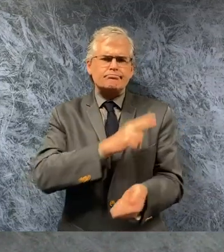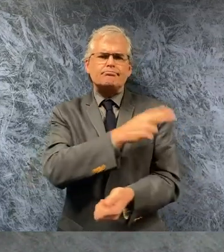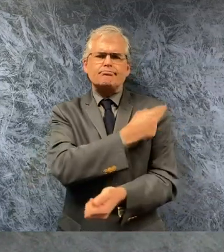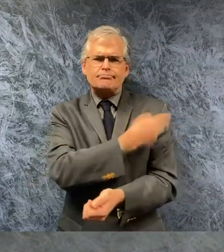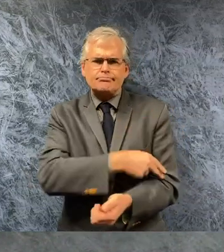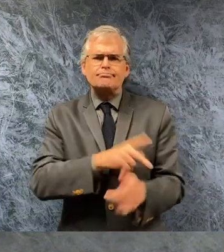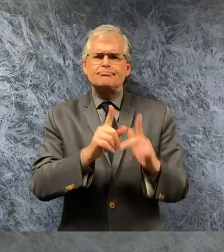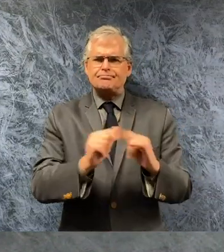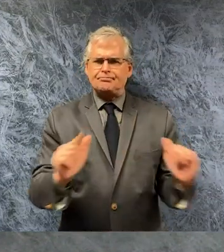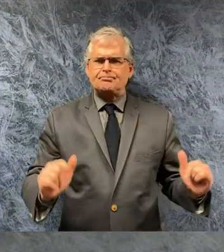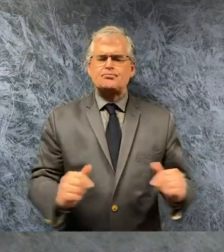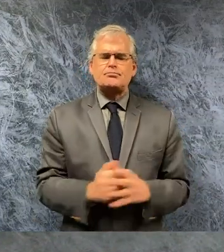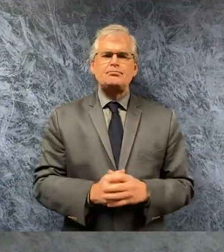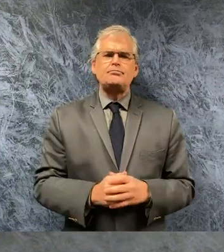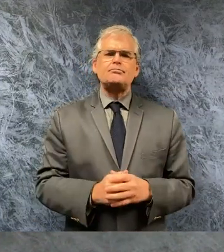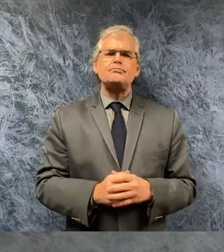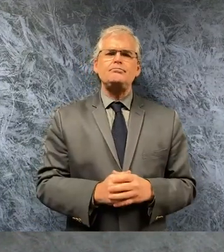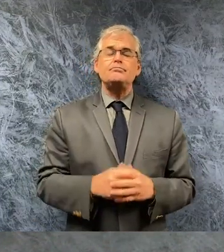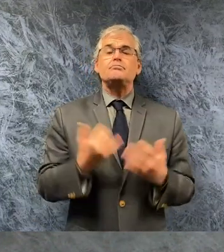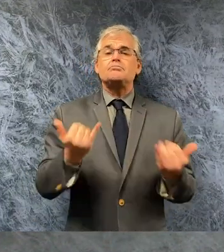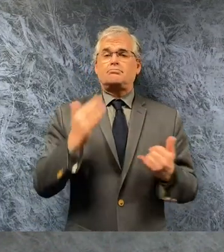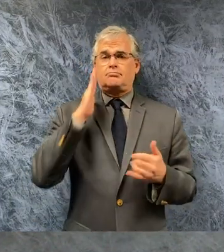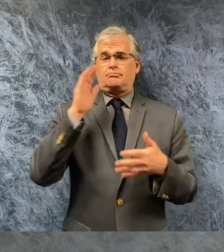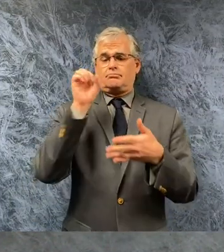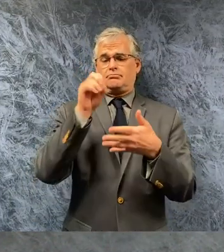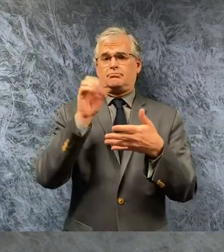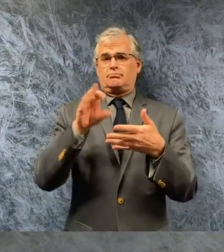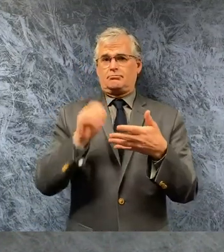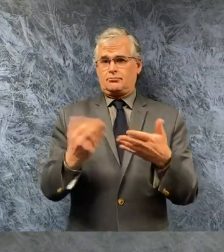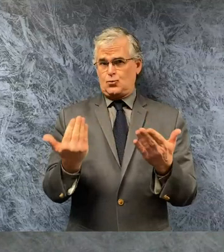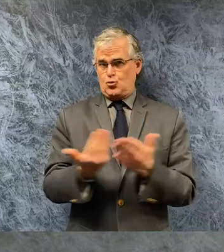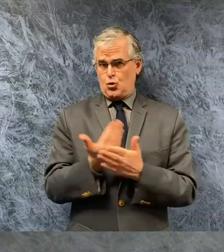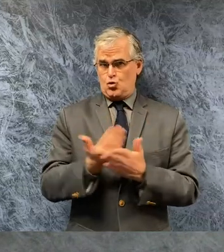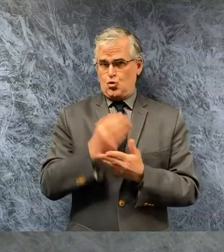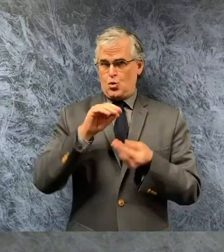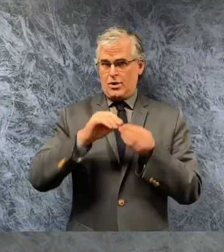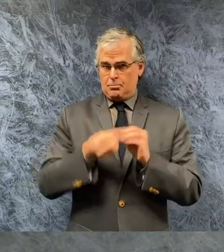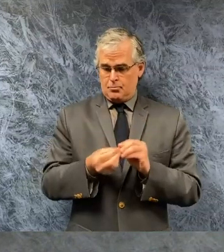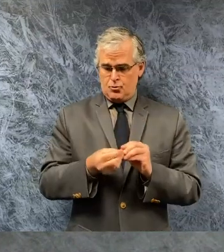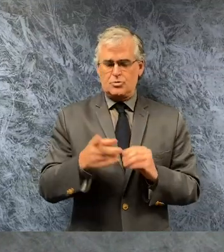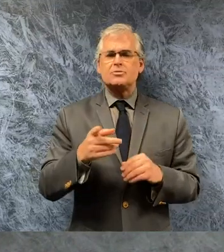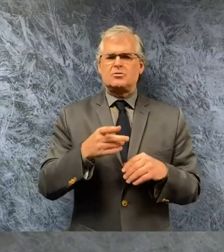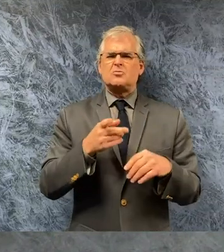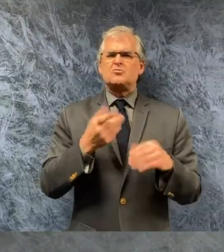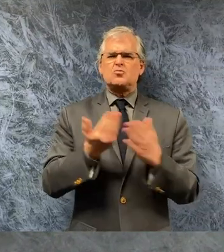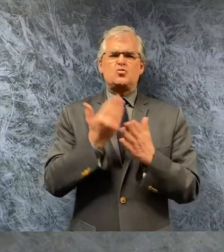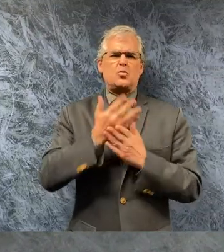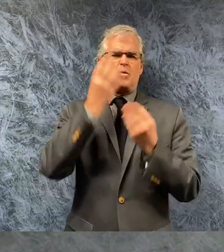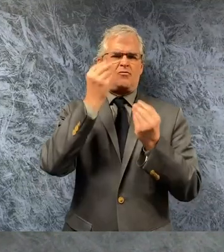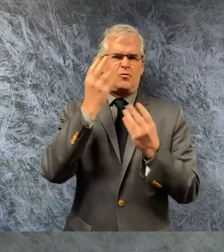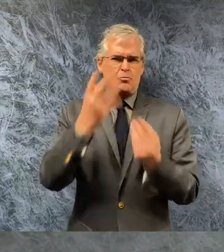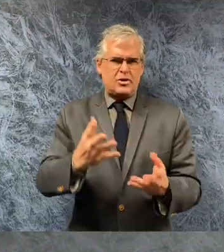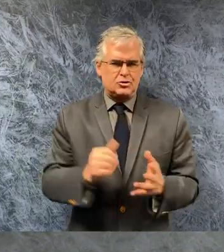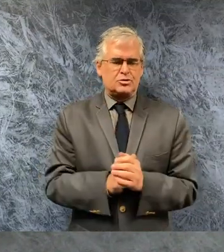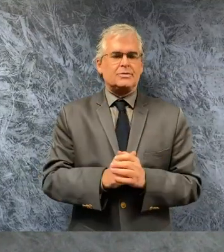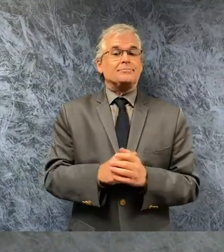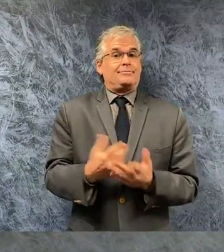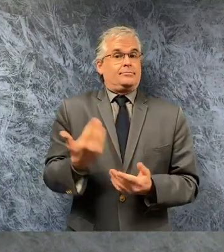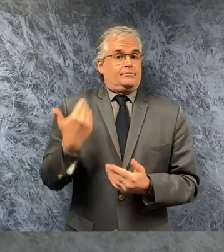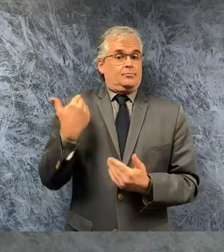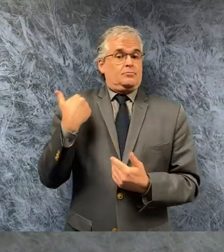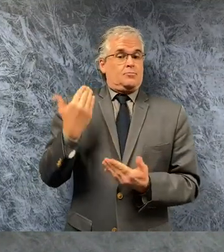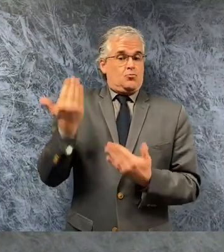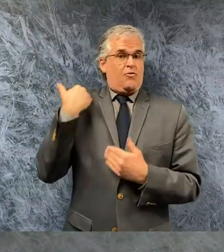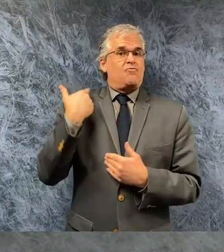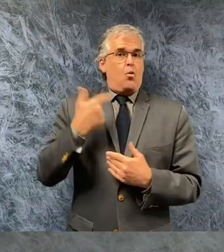next i'm going to go over a few updates including a new directive i signed today expanding the places and situations to which our previous directives